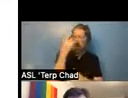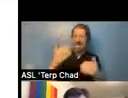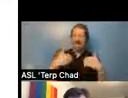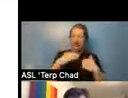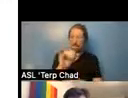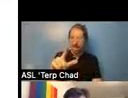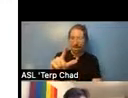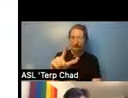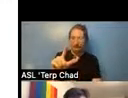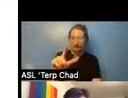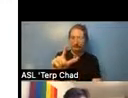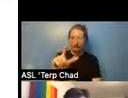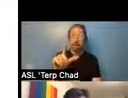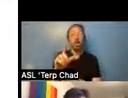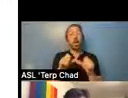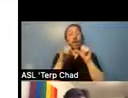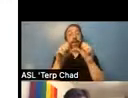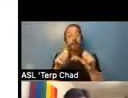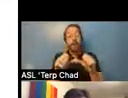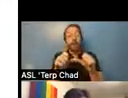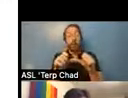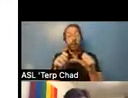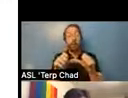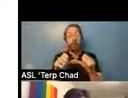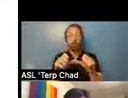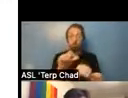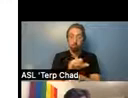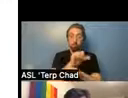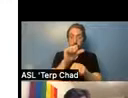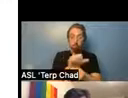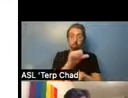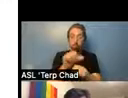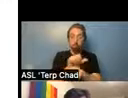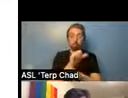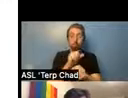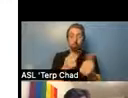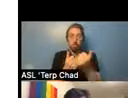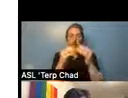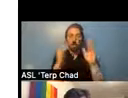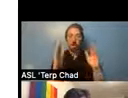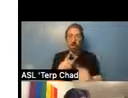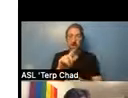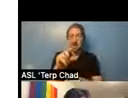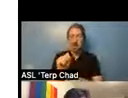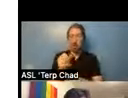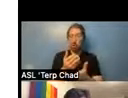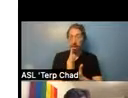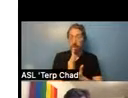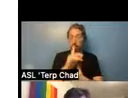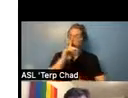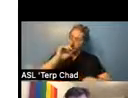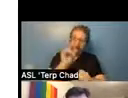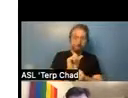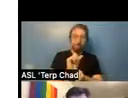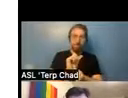to continue the fight, uh, you know, supportive housing tenants rights, our tenants rights fighting for the rights of our, of, of all